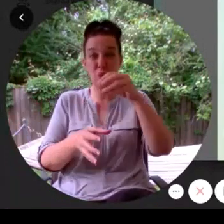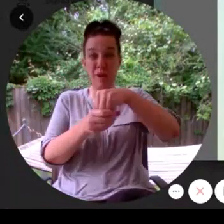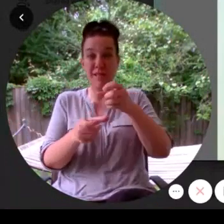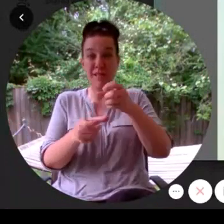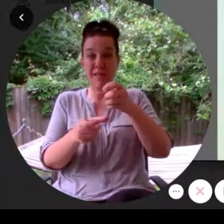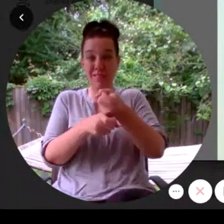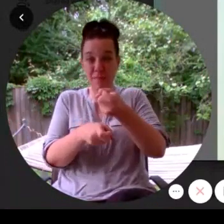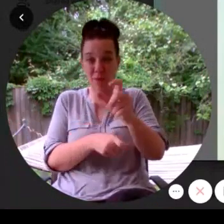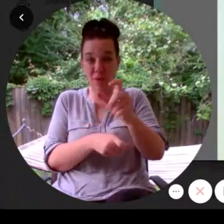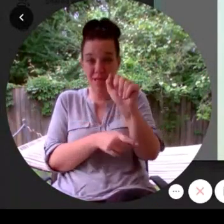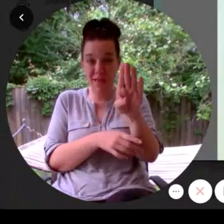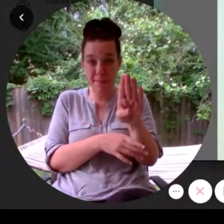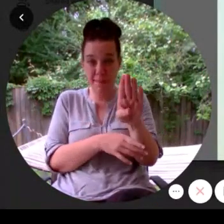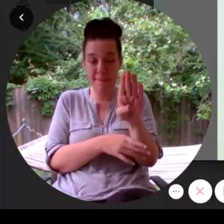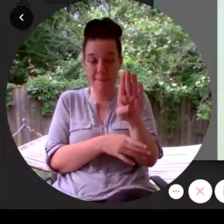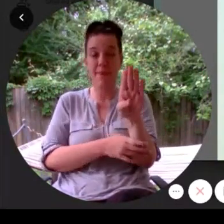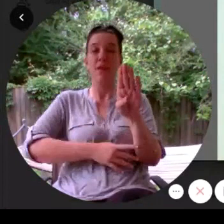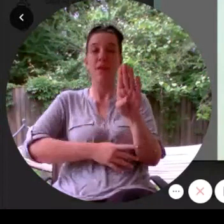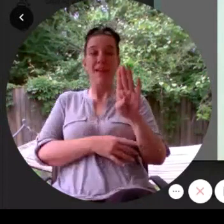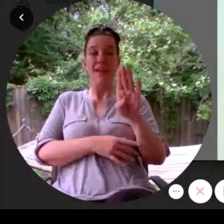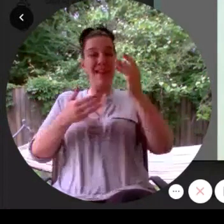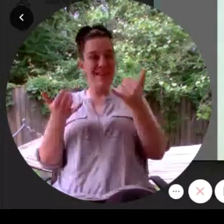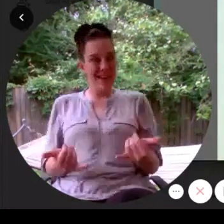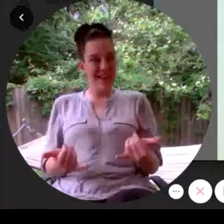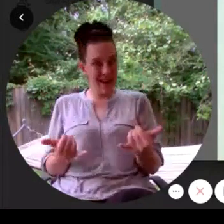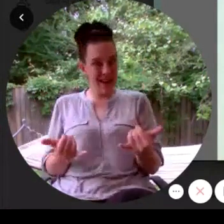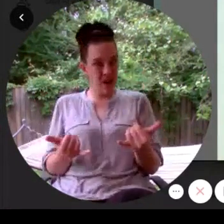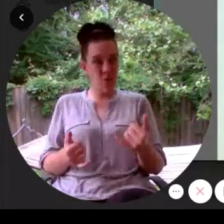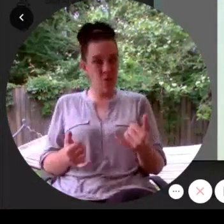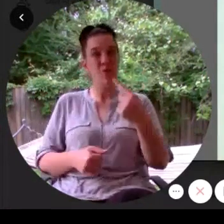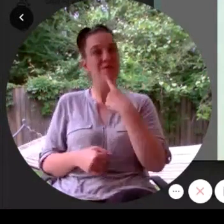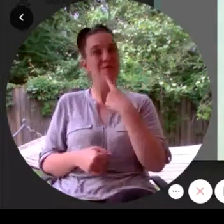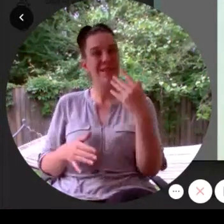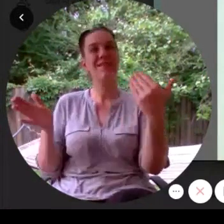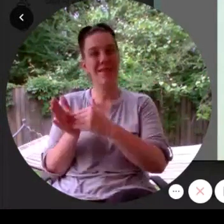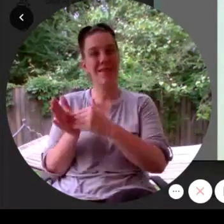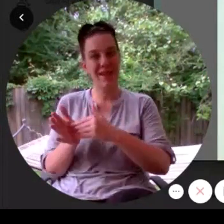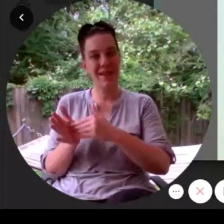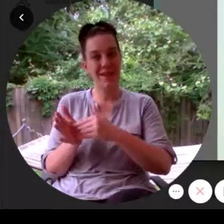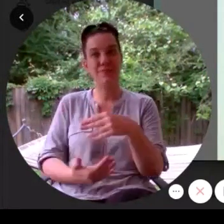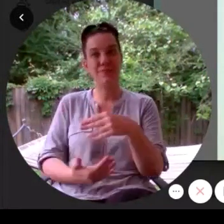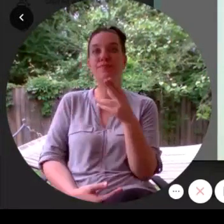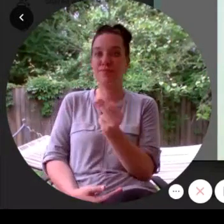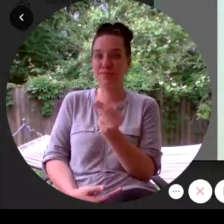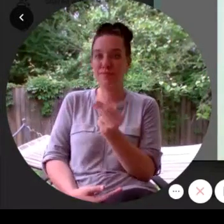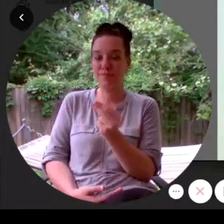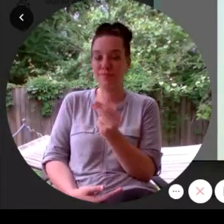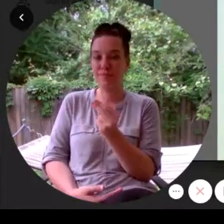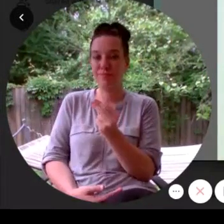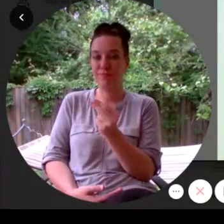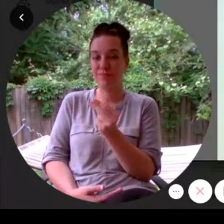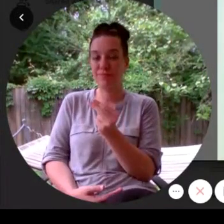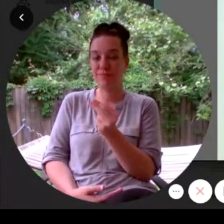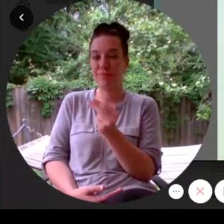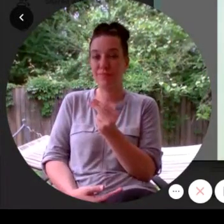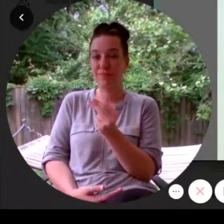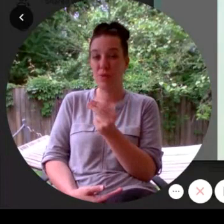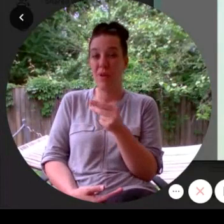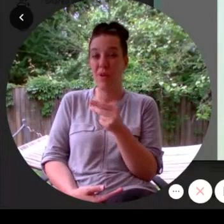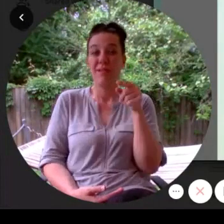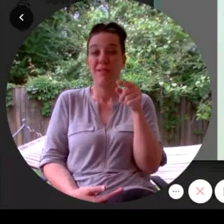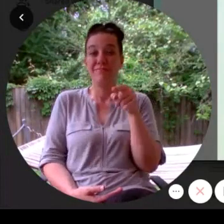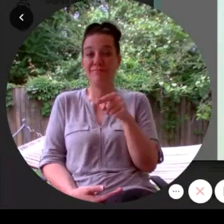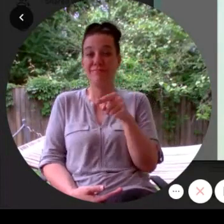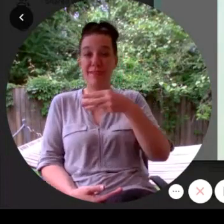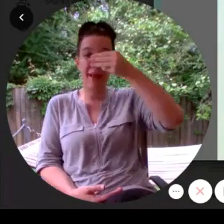now he was giving it again while he and Miles walked